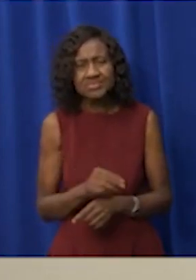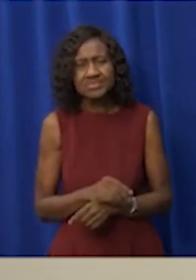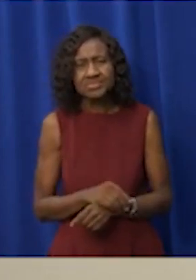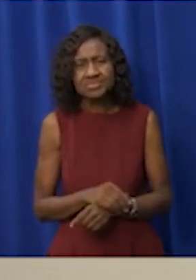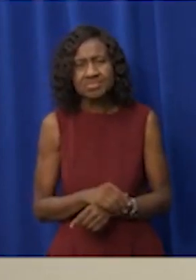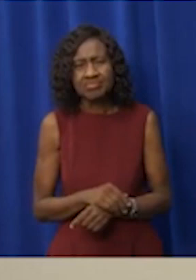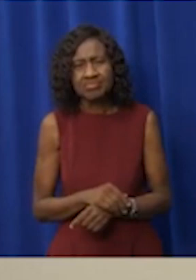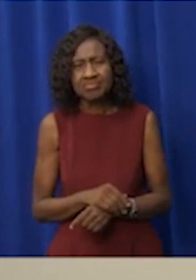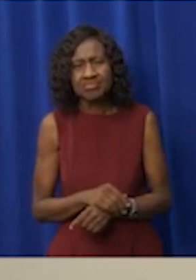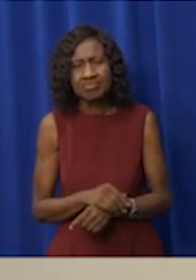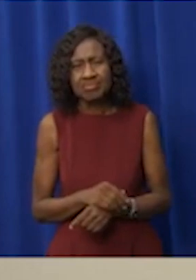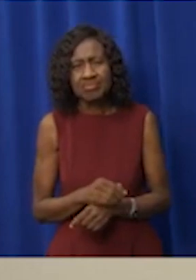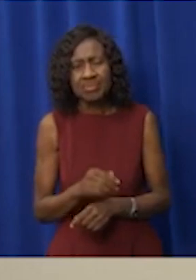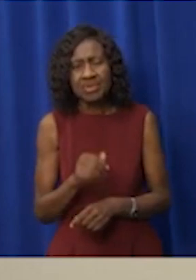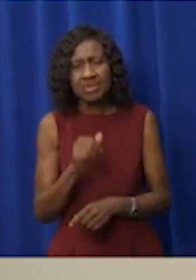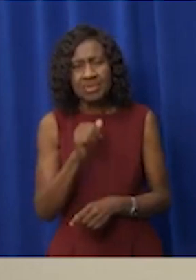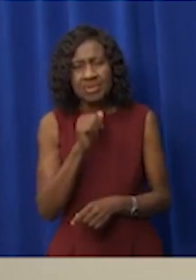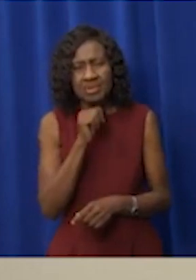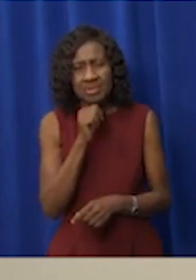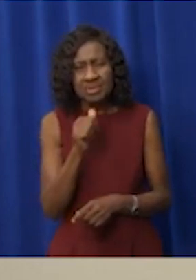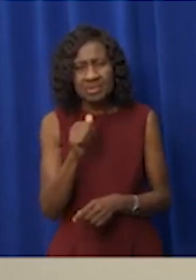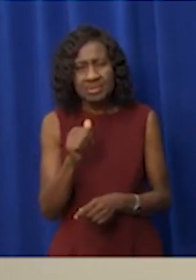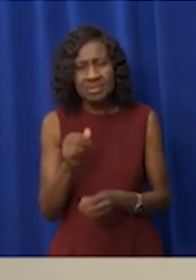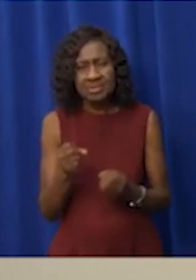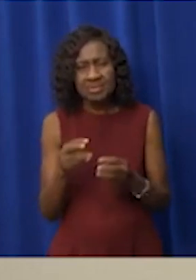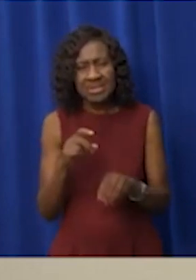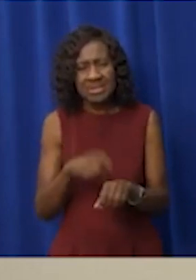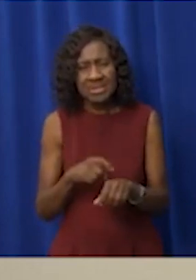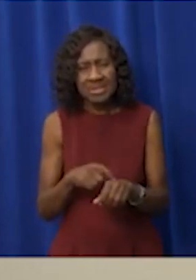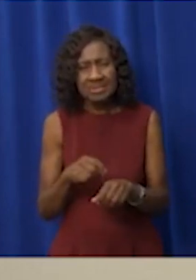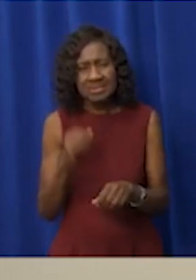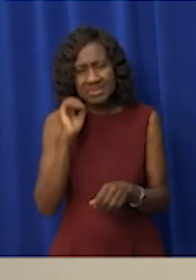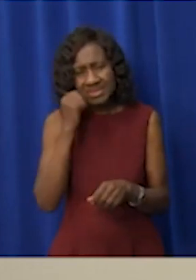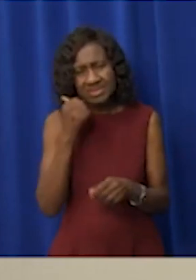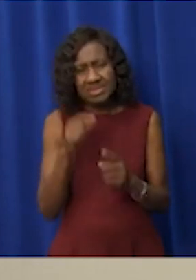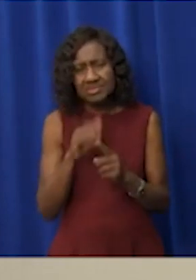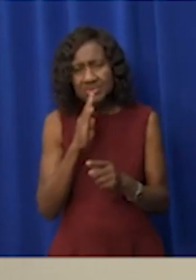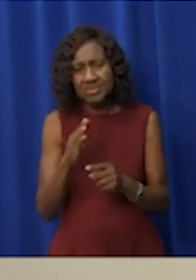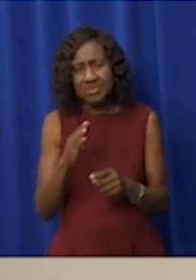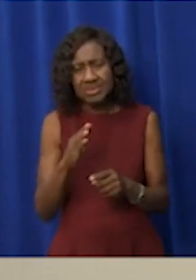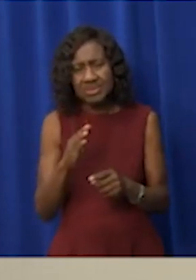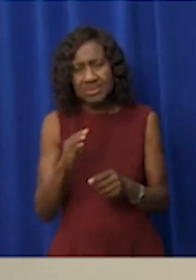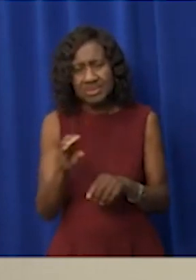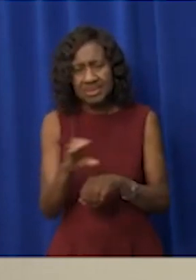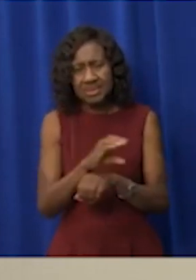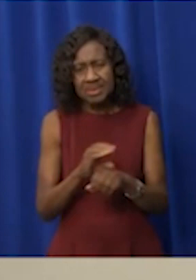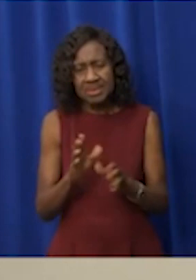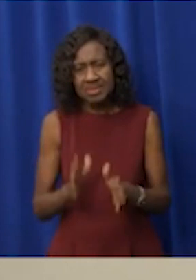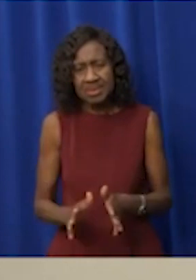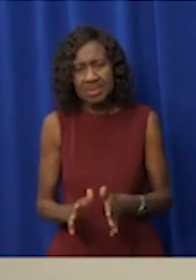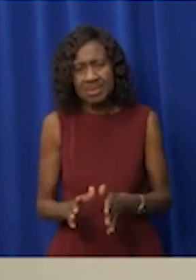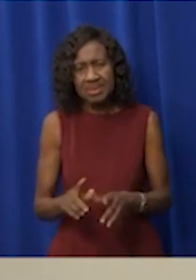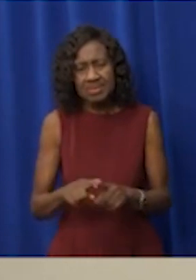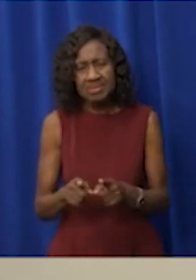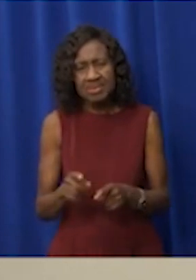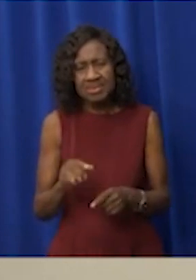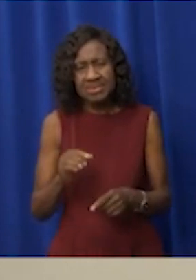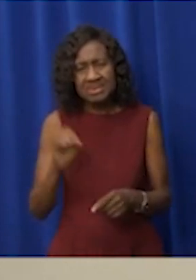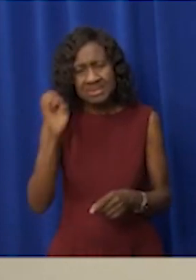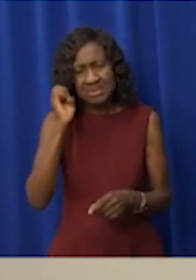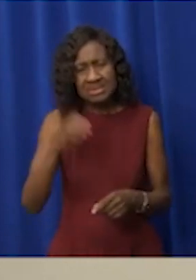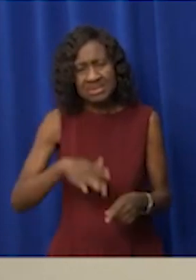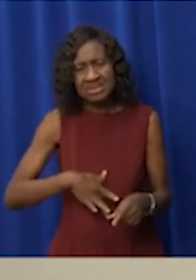But they're not often that I'm ashamed to be Caymanian. But I have to tell you, that voice note made me ashamed